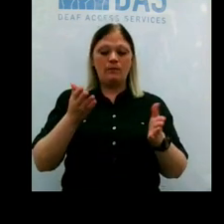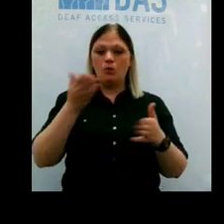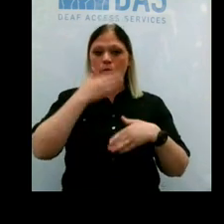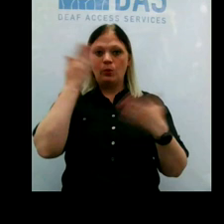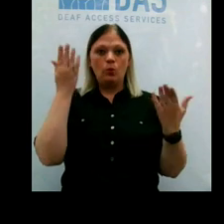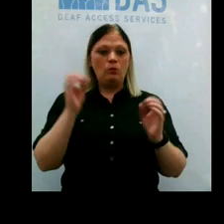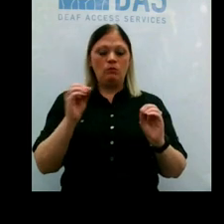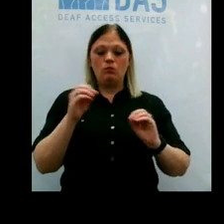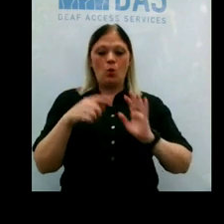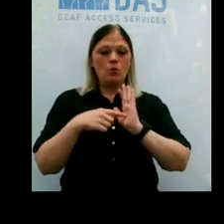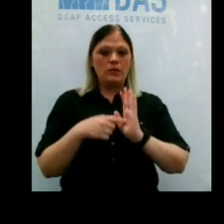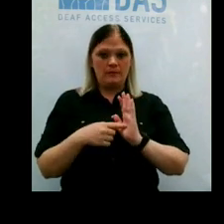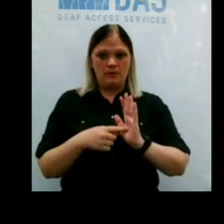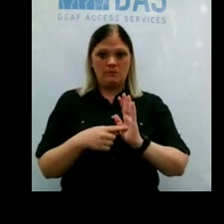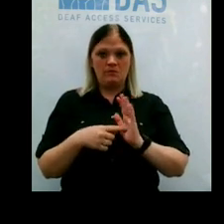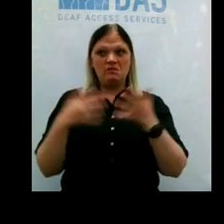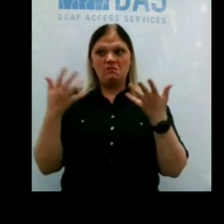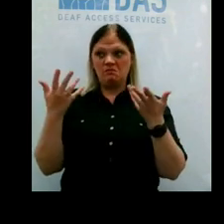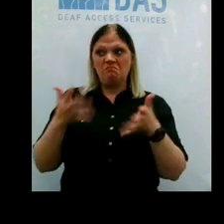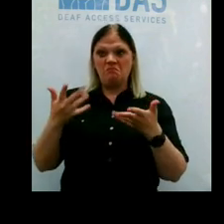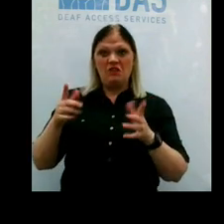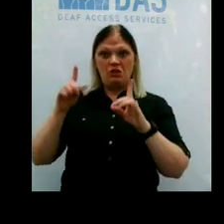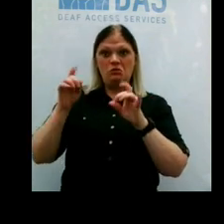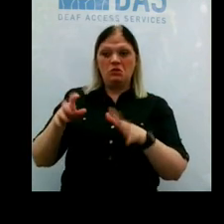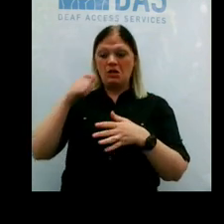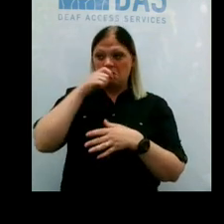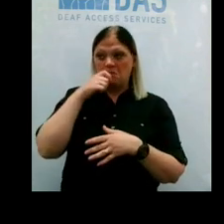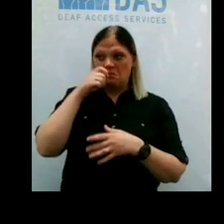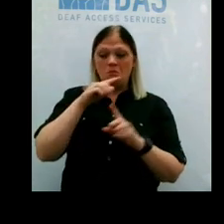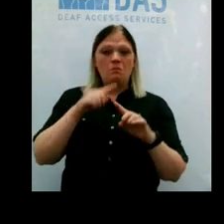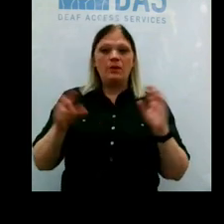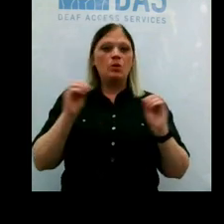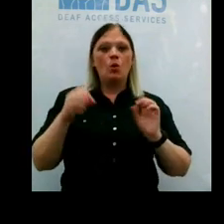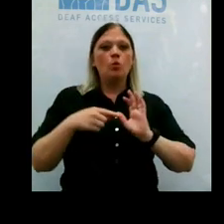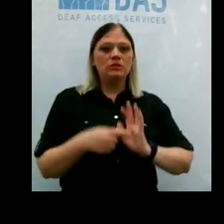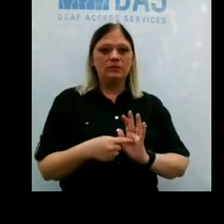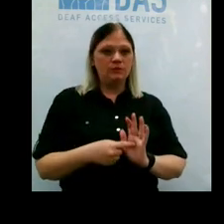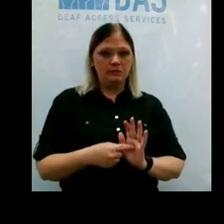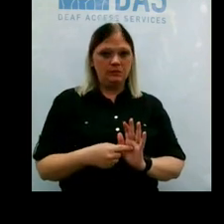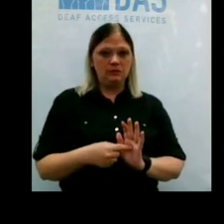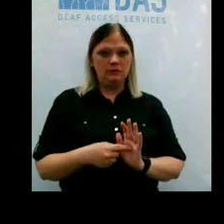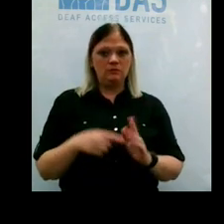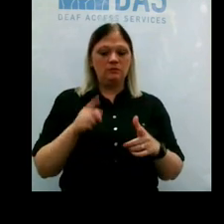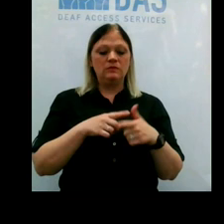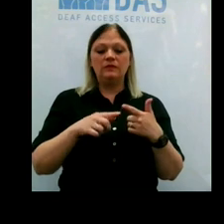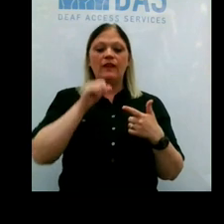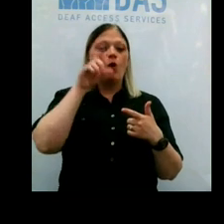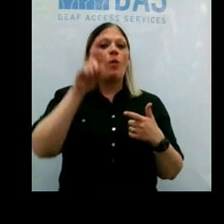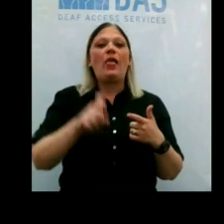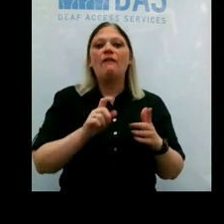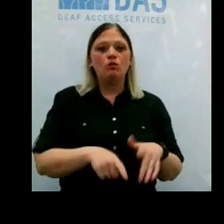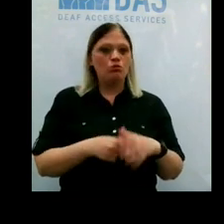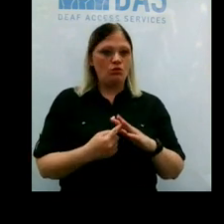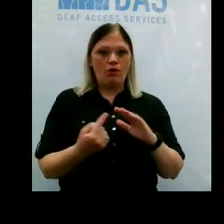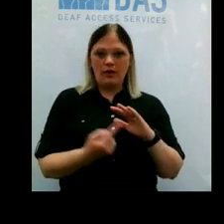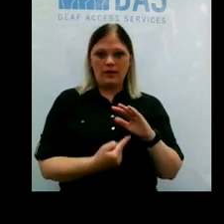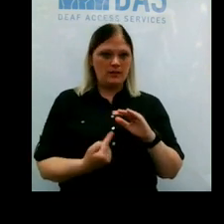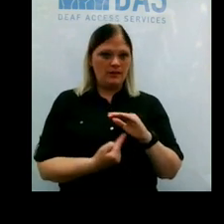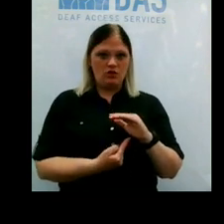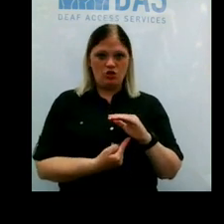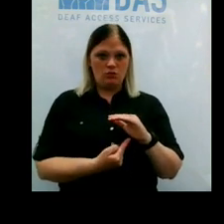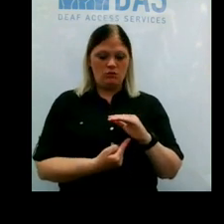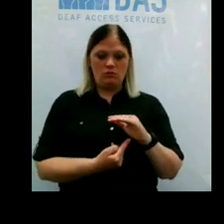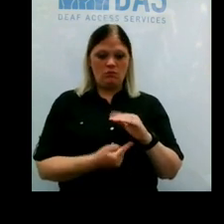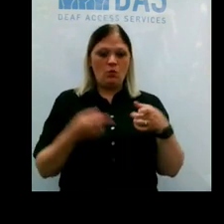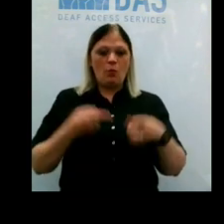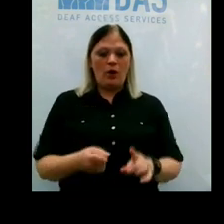and they get a COVID-19 specimen collected, then, you know, if they don't have any symptoms, they don't have to be in isolation while